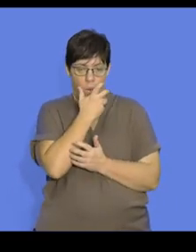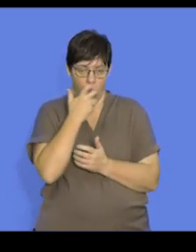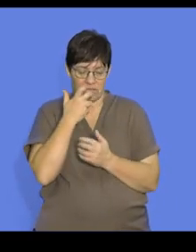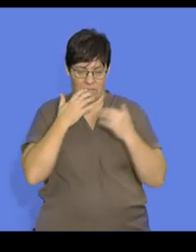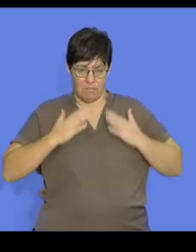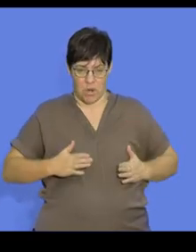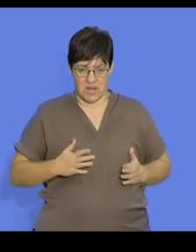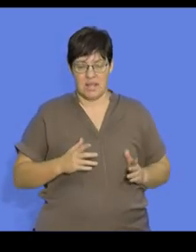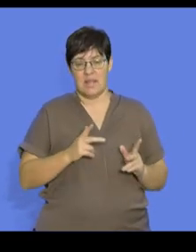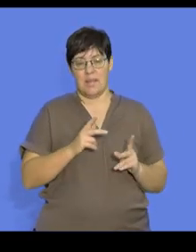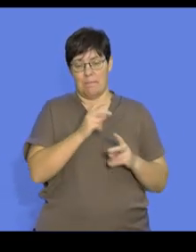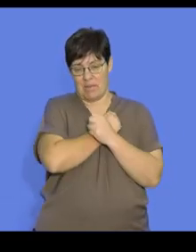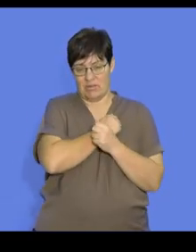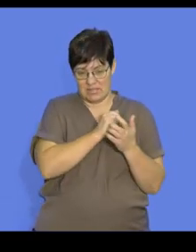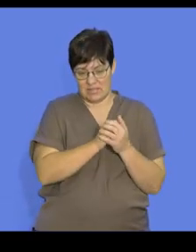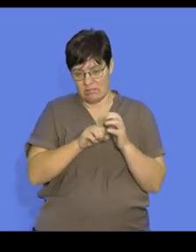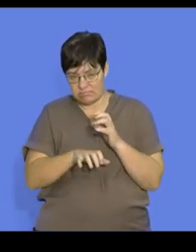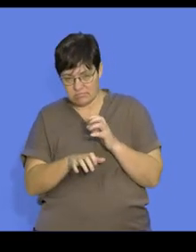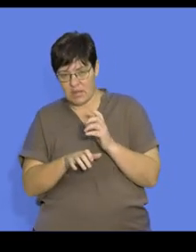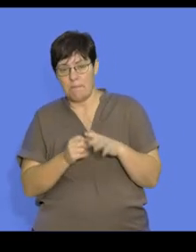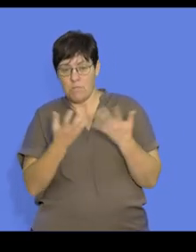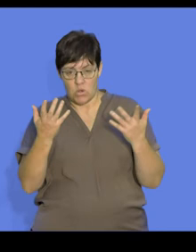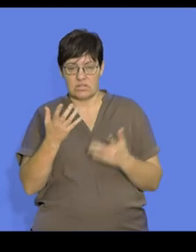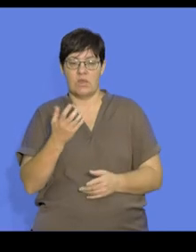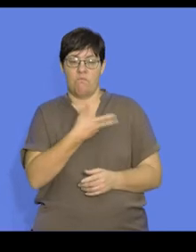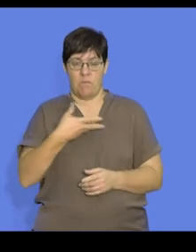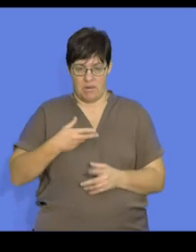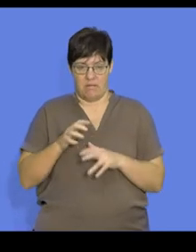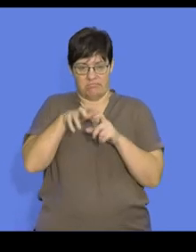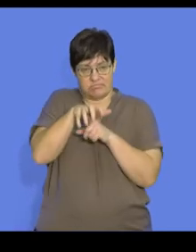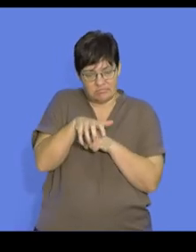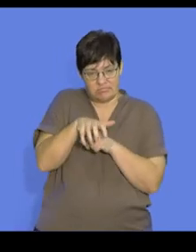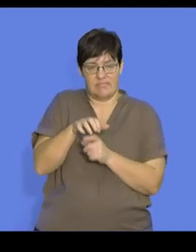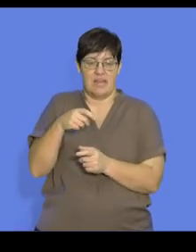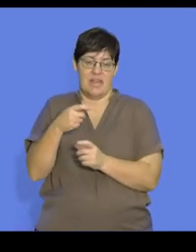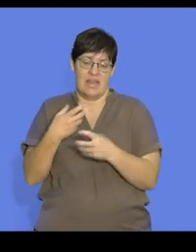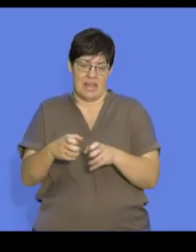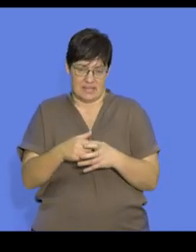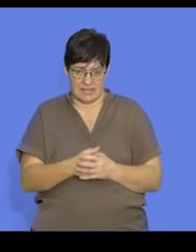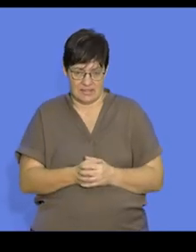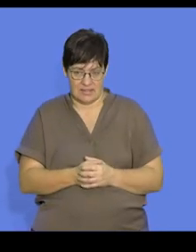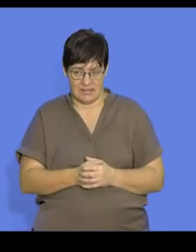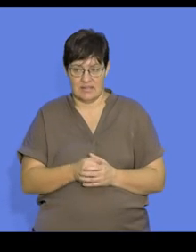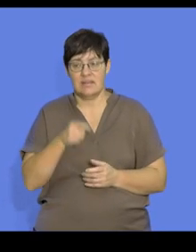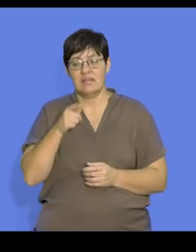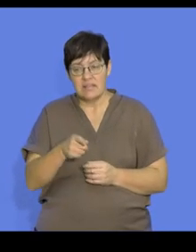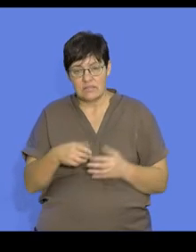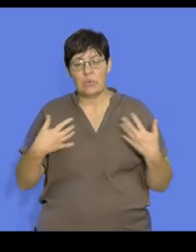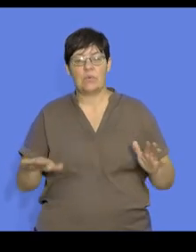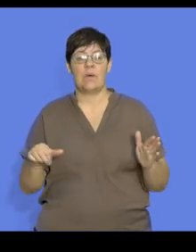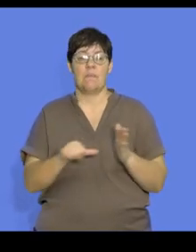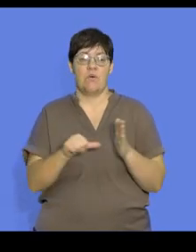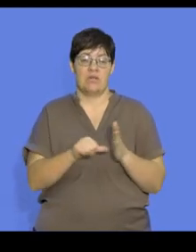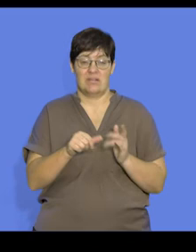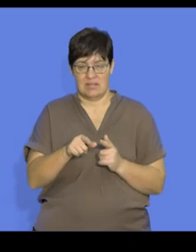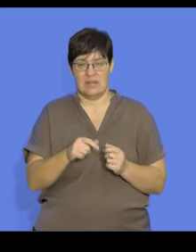heat of the parents and in most birds it is the female that incubates the eggs. And so this is a significant amount of parental